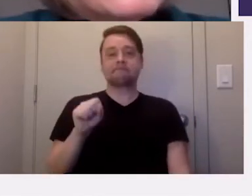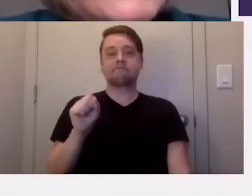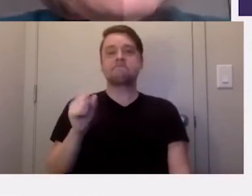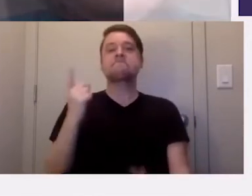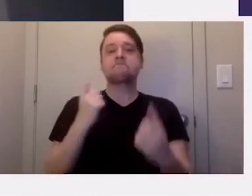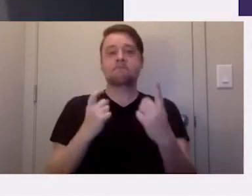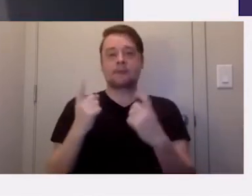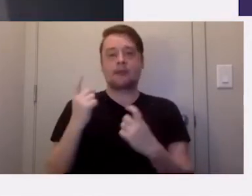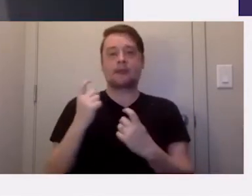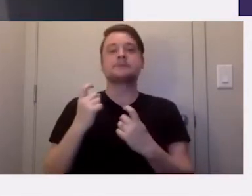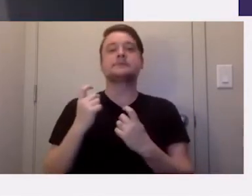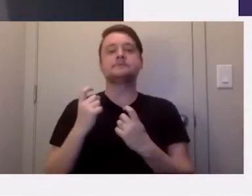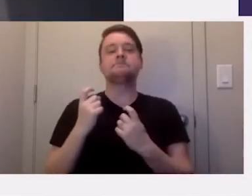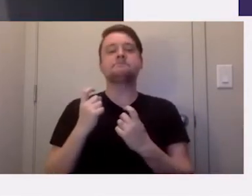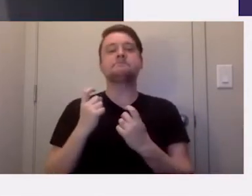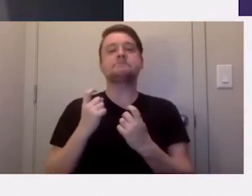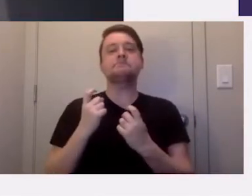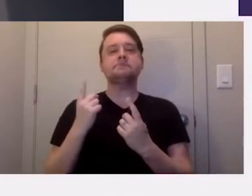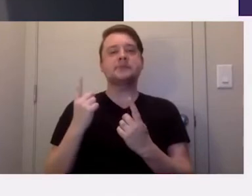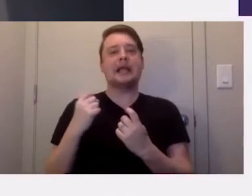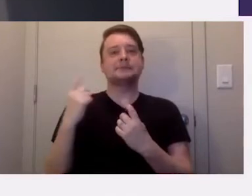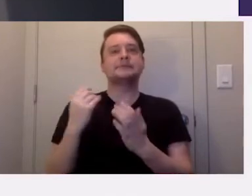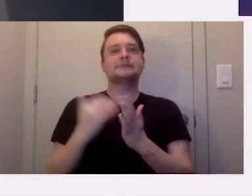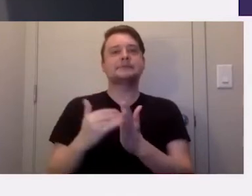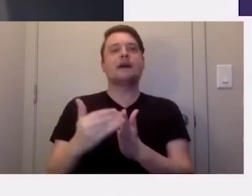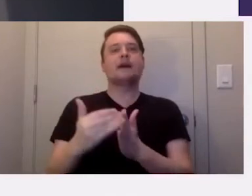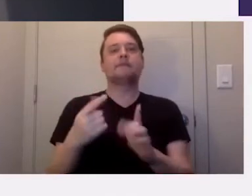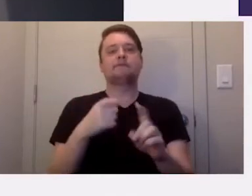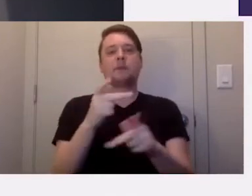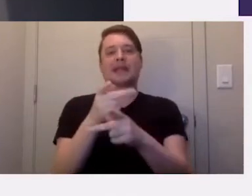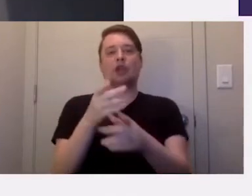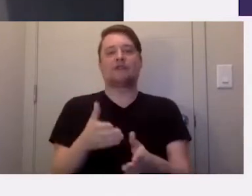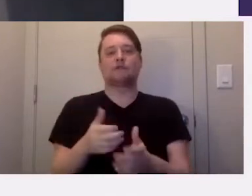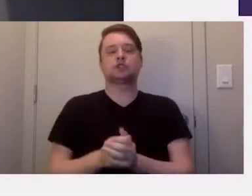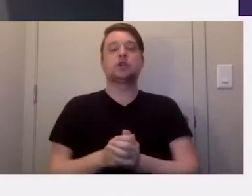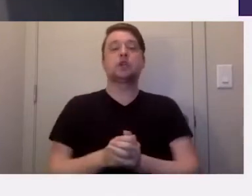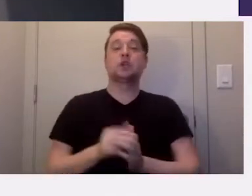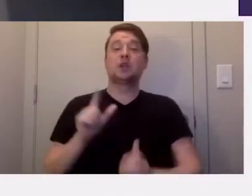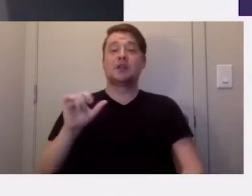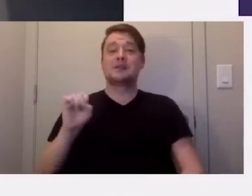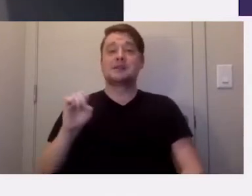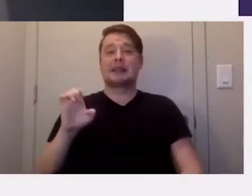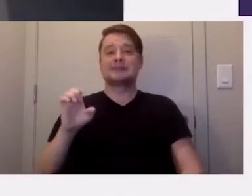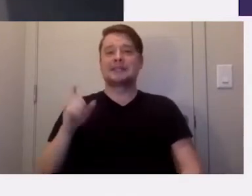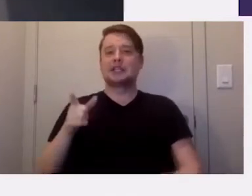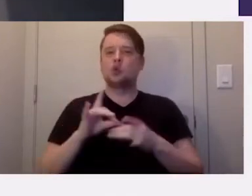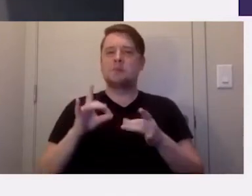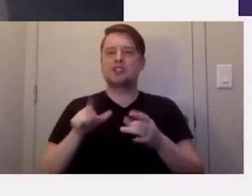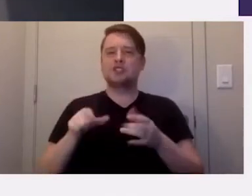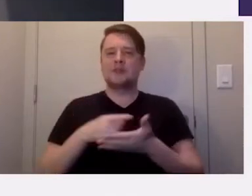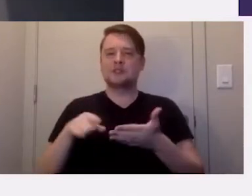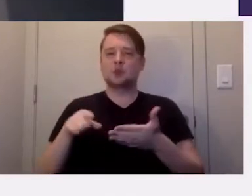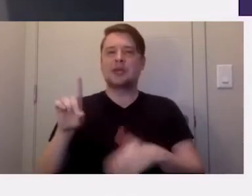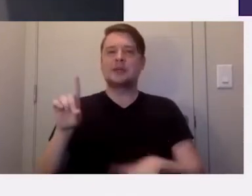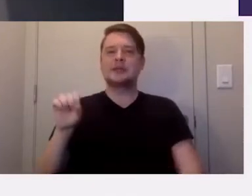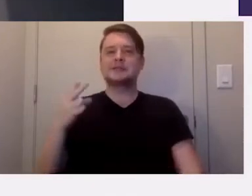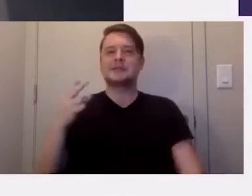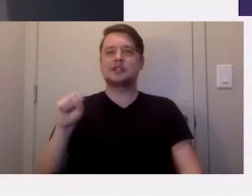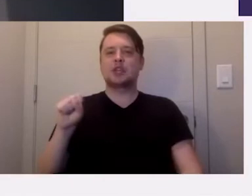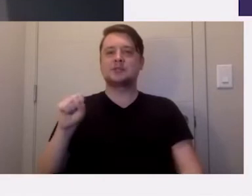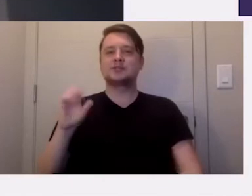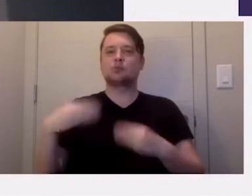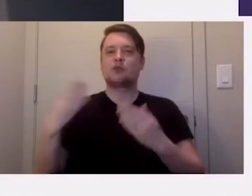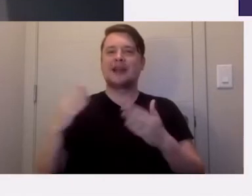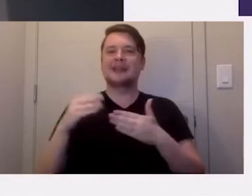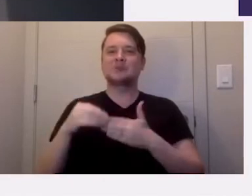question a lot from caregivers. So, Leslie, you mentioned earlier this week DSHS provided some